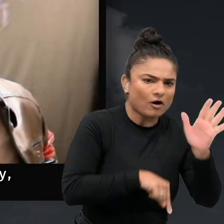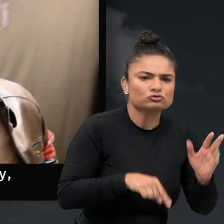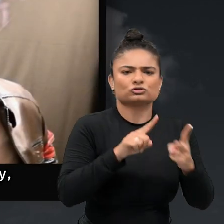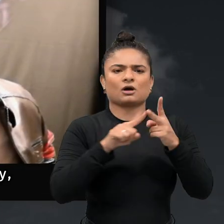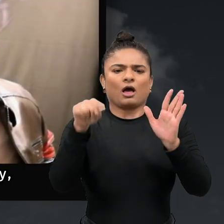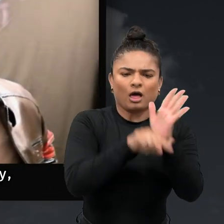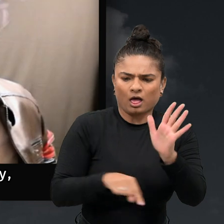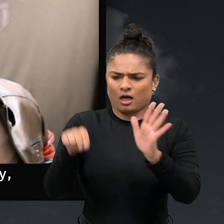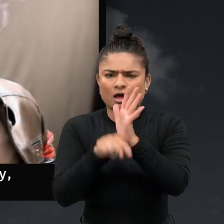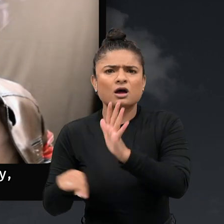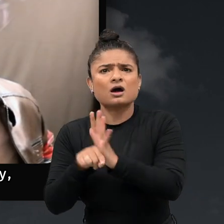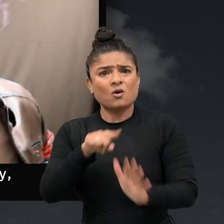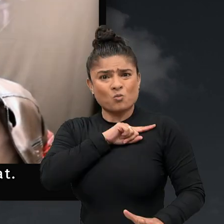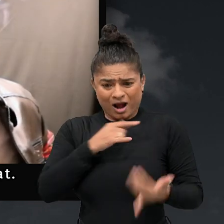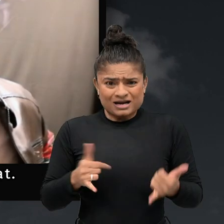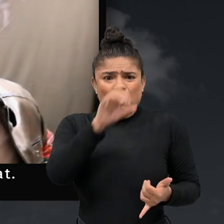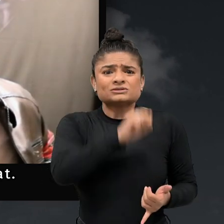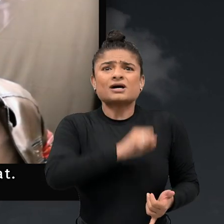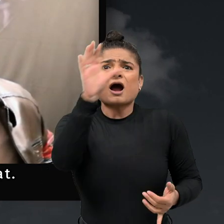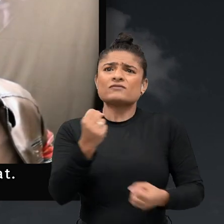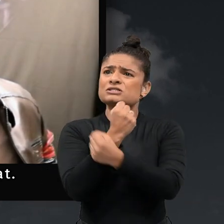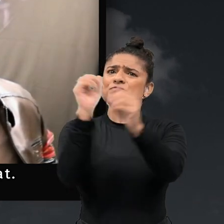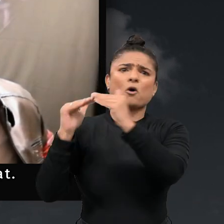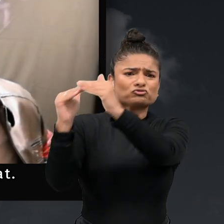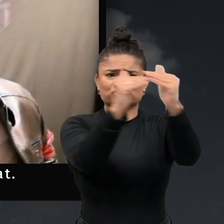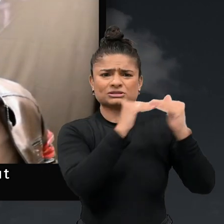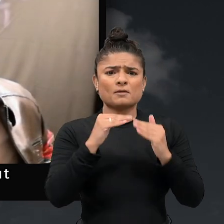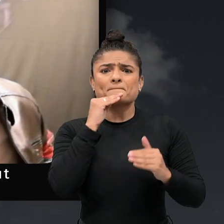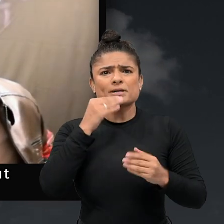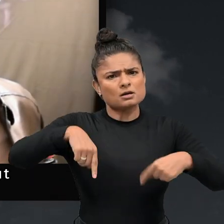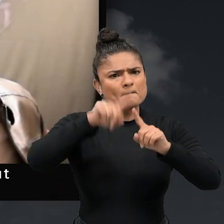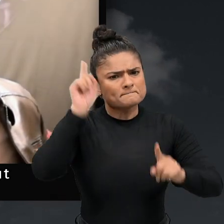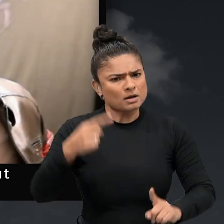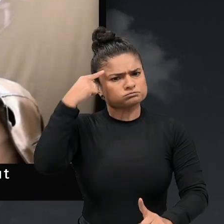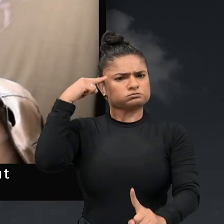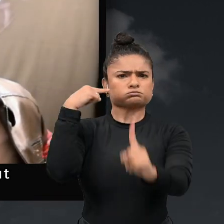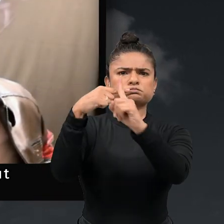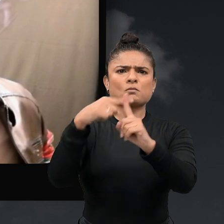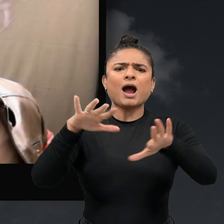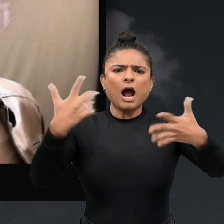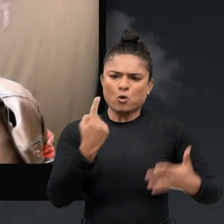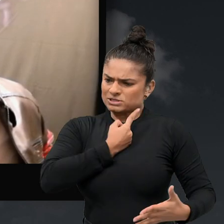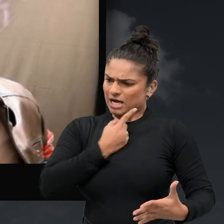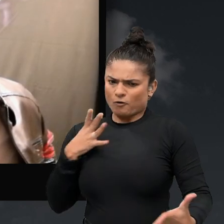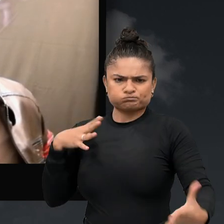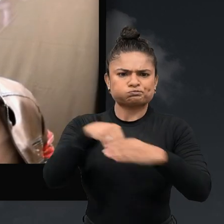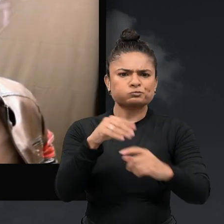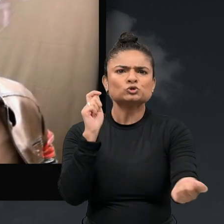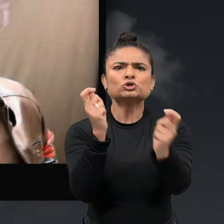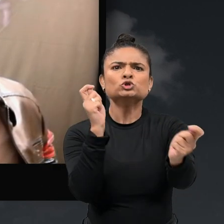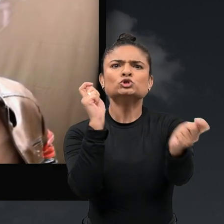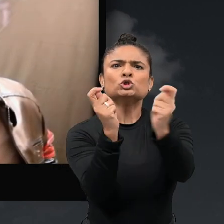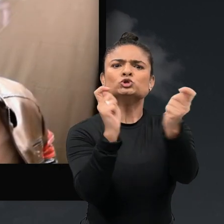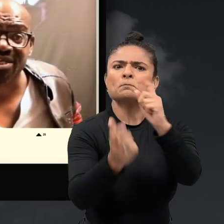in South Africa, a year after democracy, you couldn't really be talking about that. You were supposed to be talking about how you advantage